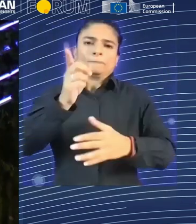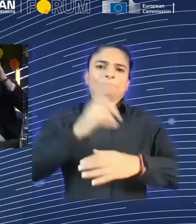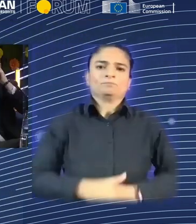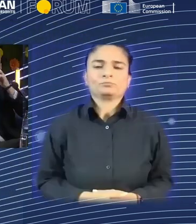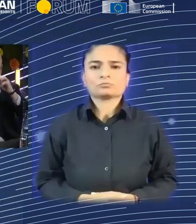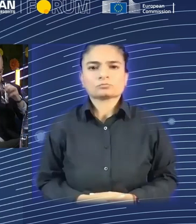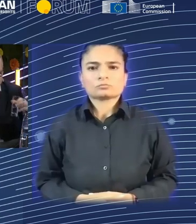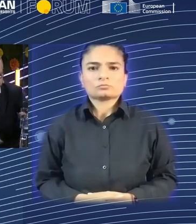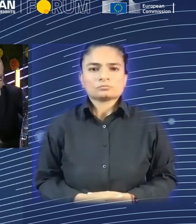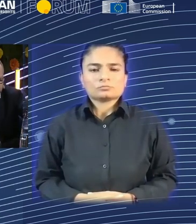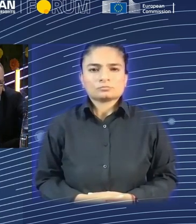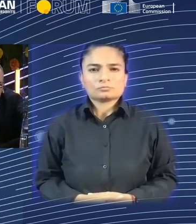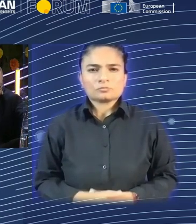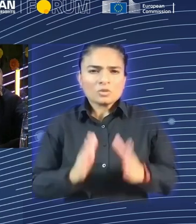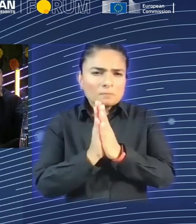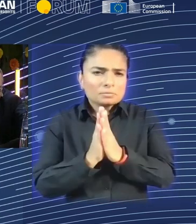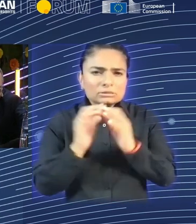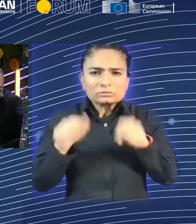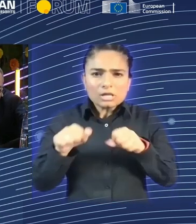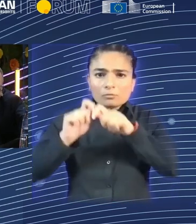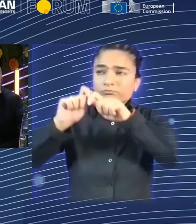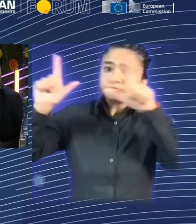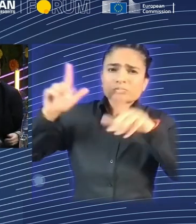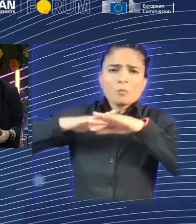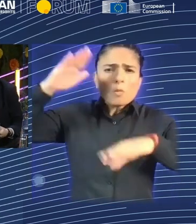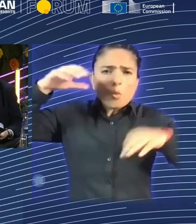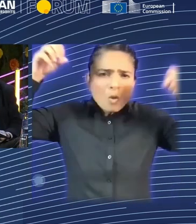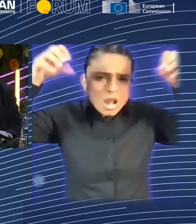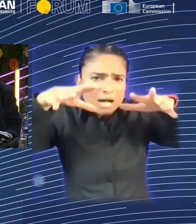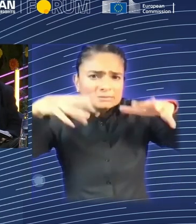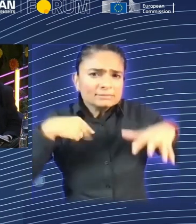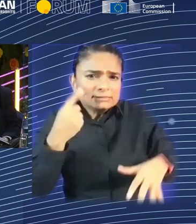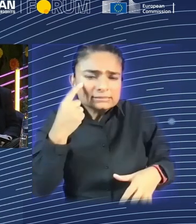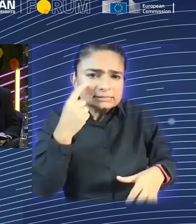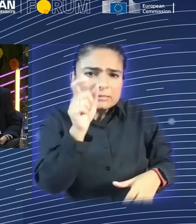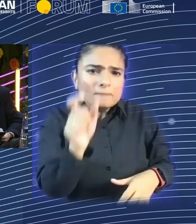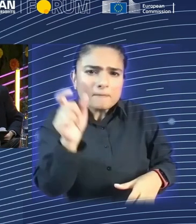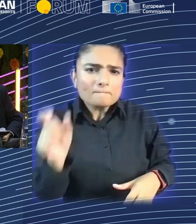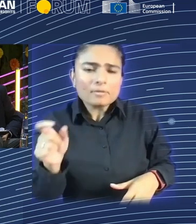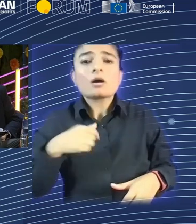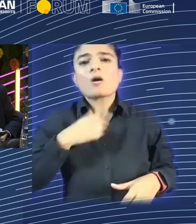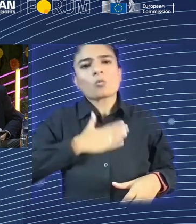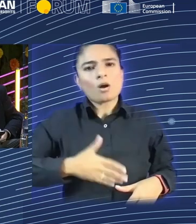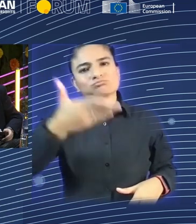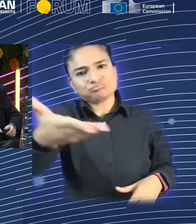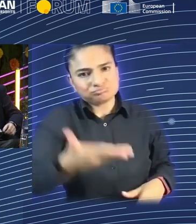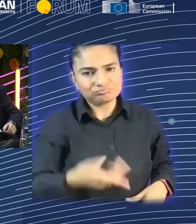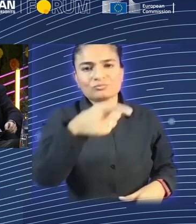have a little more light? And I would invite you to raise your hand and to ask your